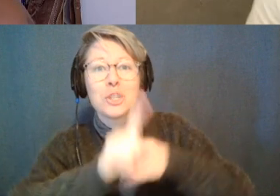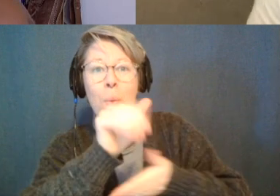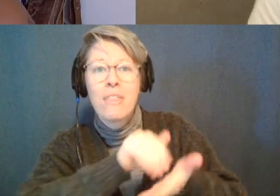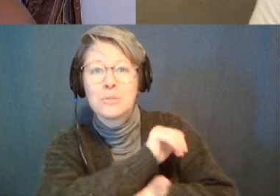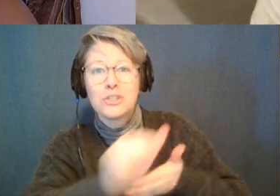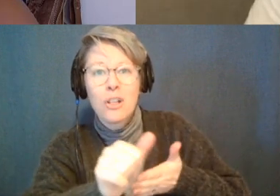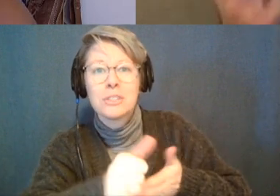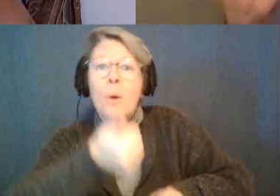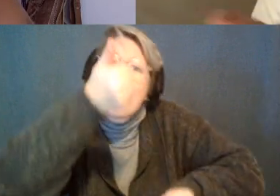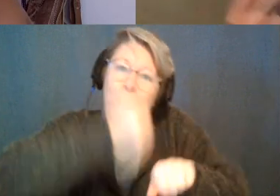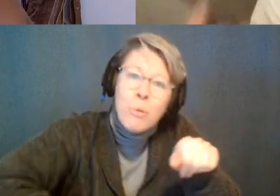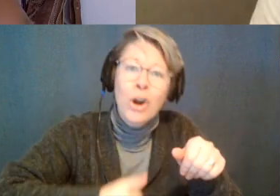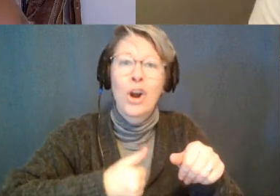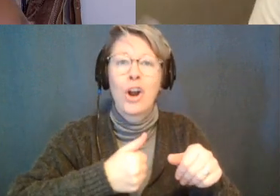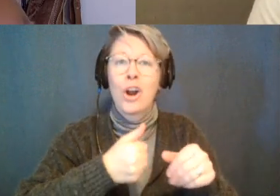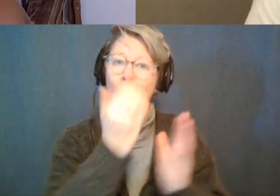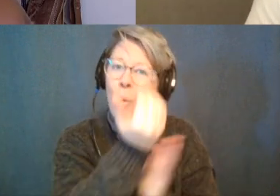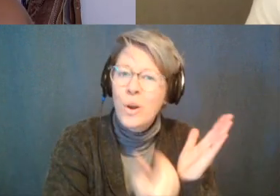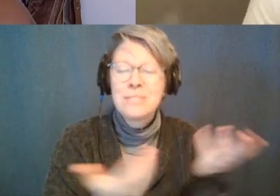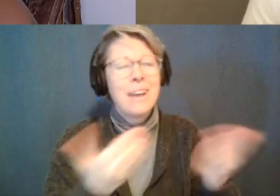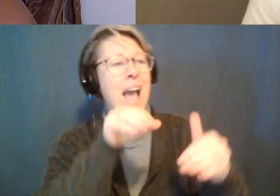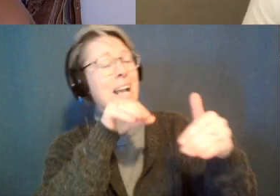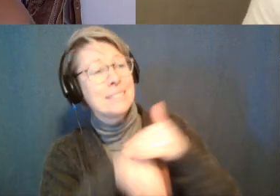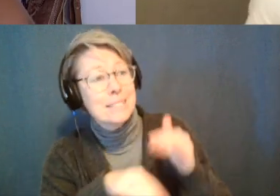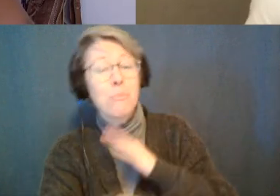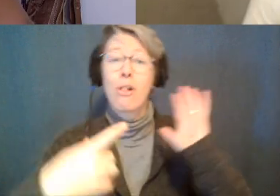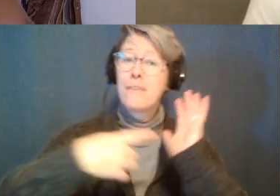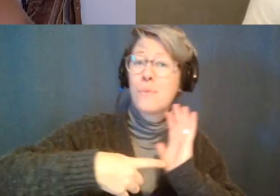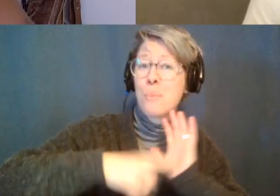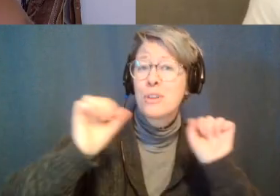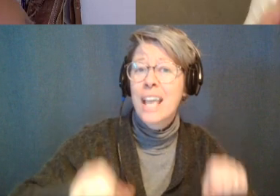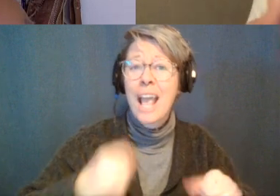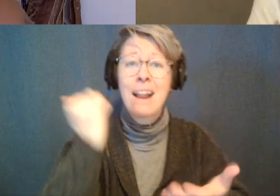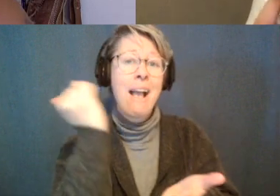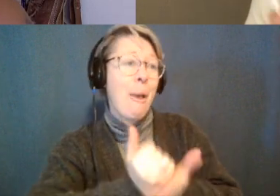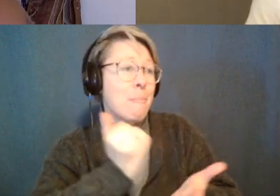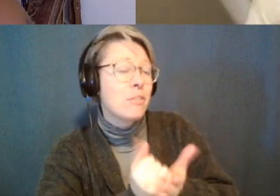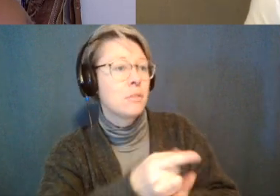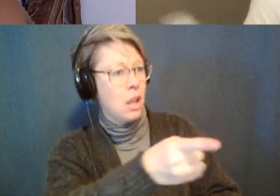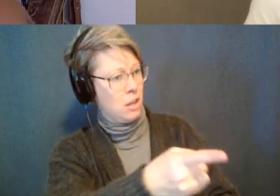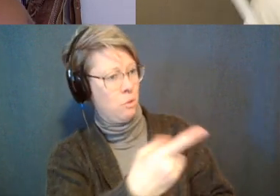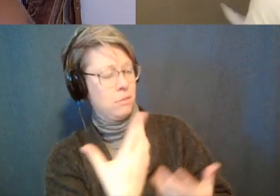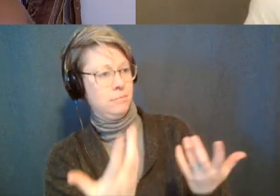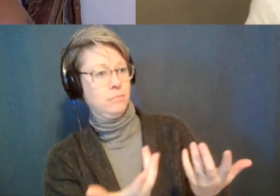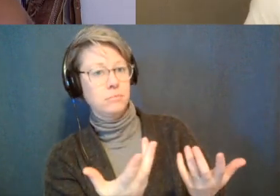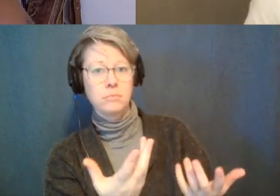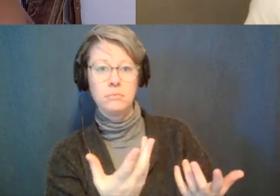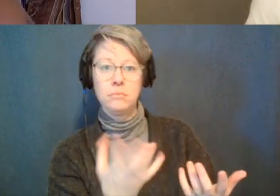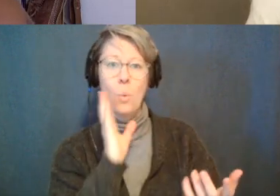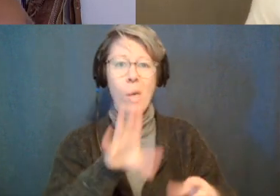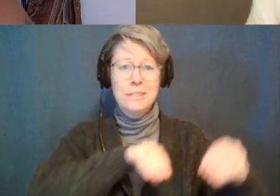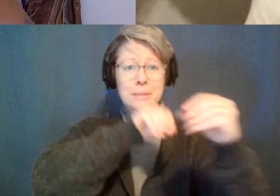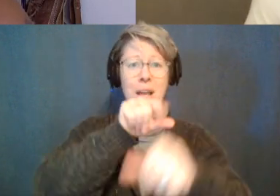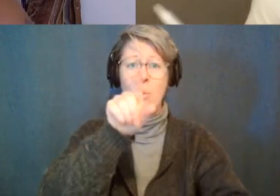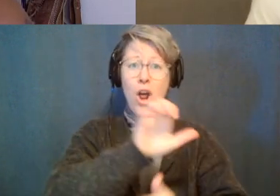i'm not you know what i mean like these are accessible programs they're affordable they're helpful and you're more than happy to spend a hundred dollars